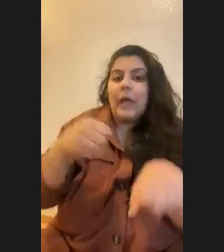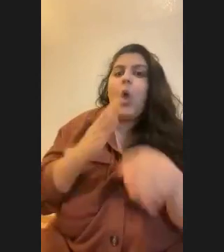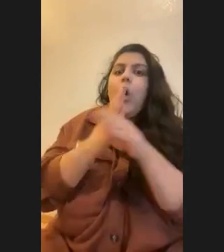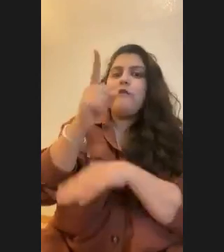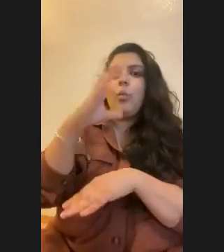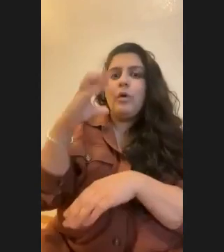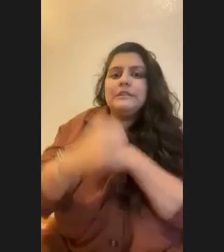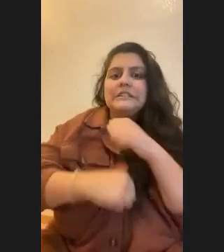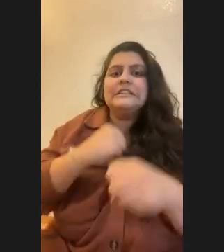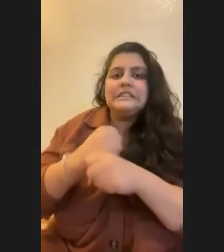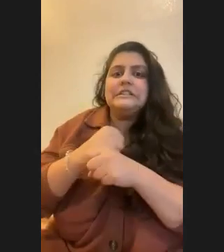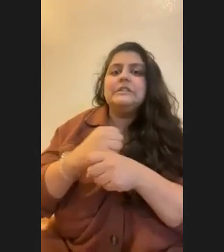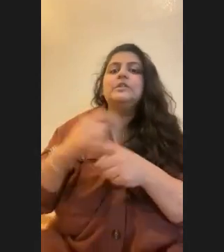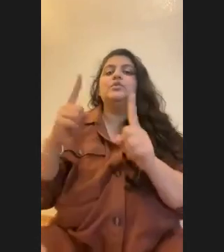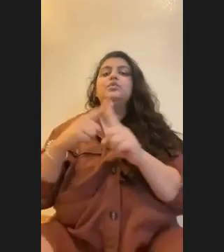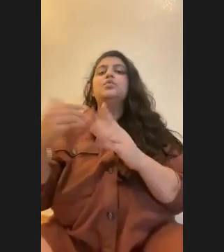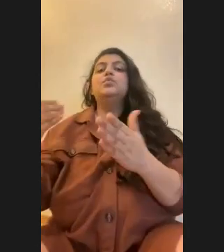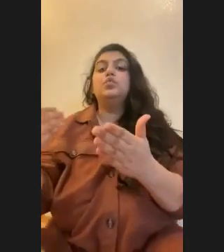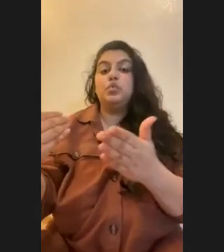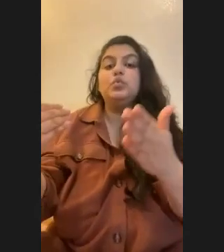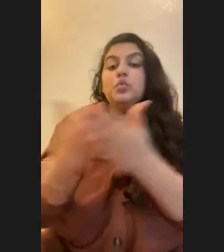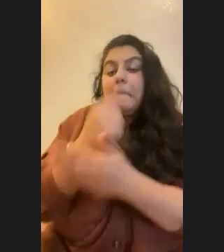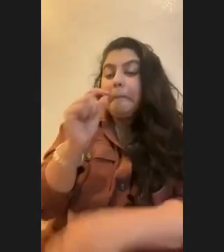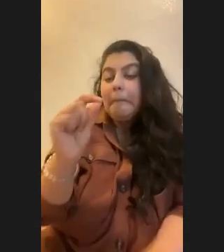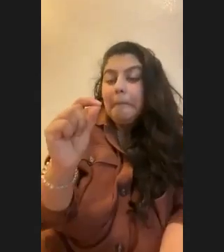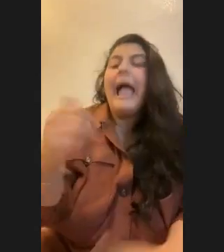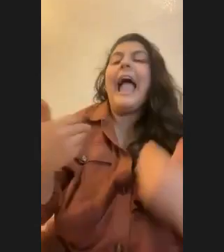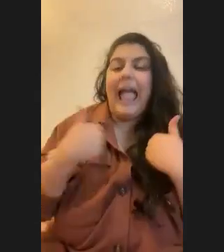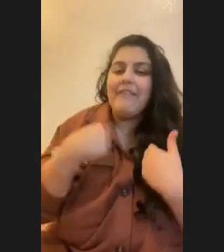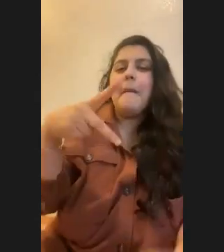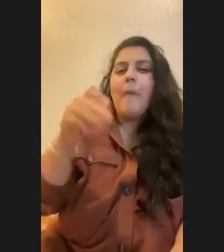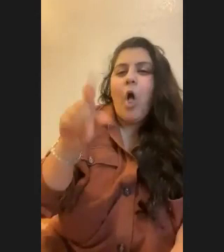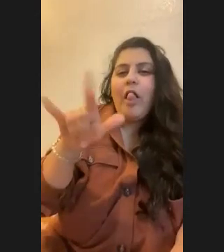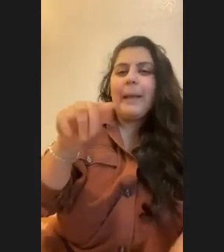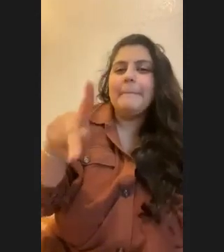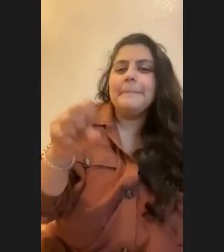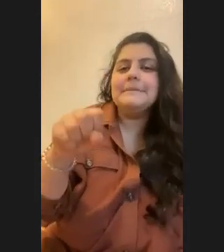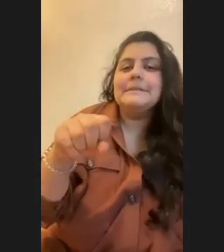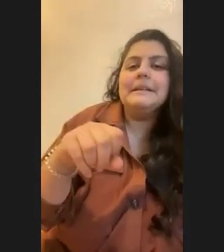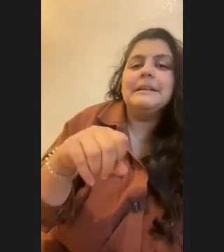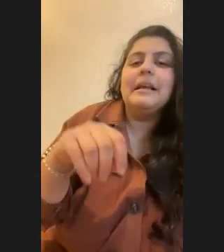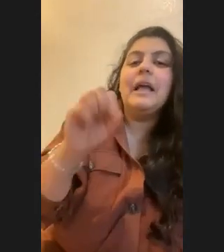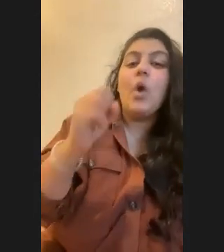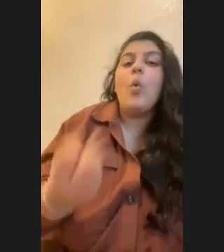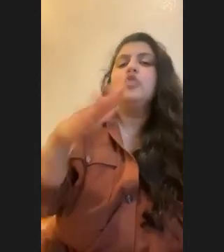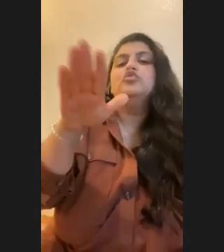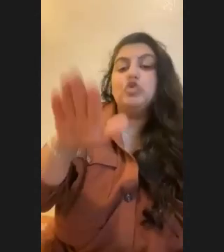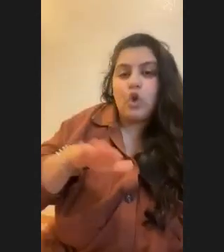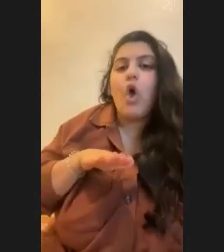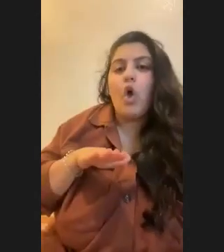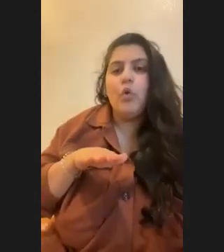just newly settled. You can't even see them. They're just a polyp, right? Cause coral grow very slow. I think they grow about